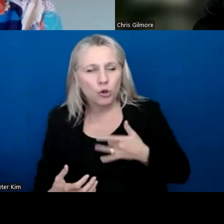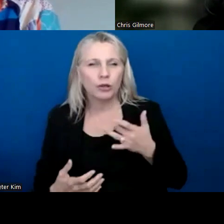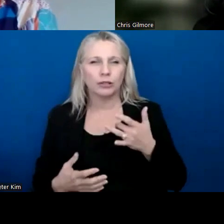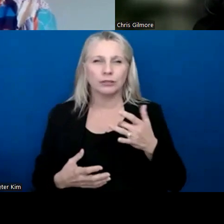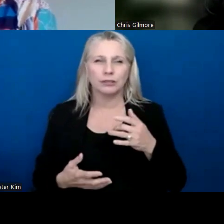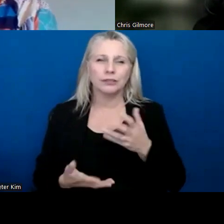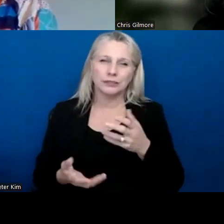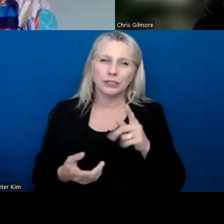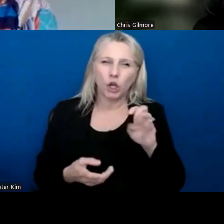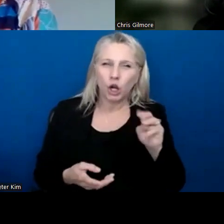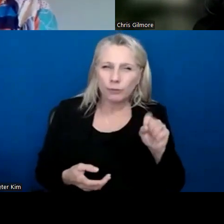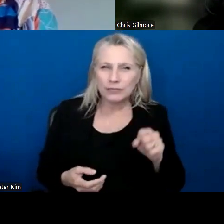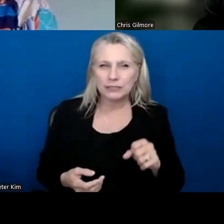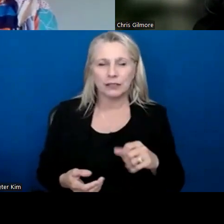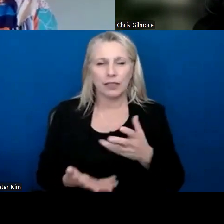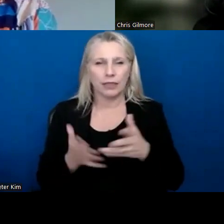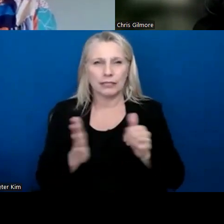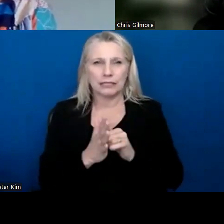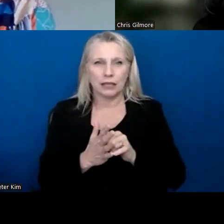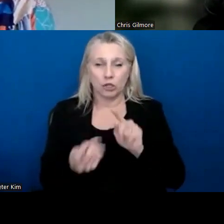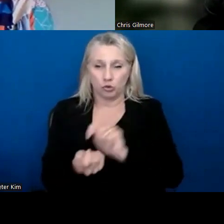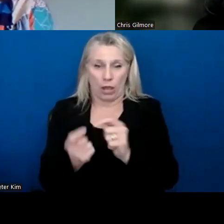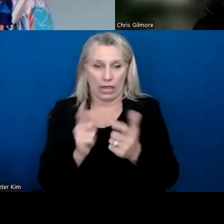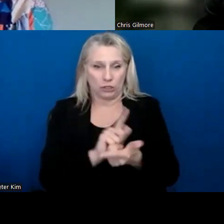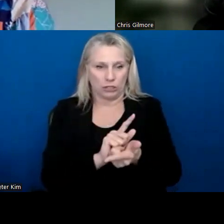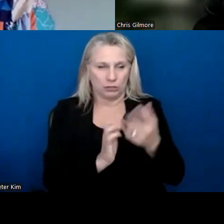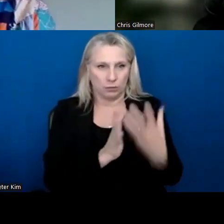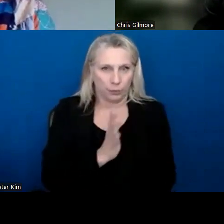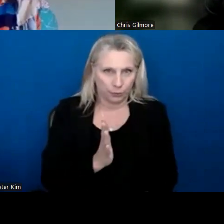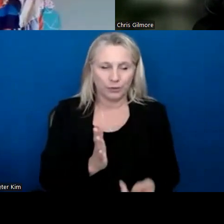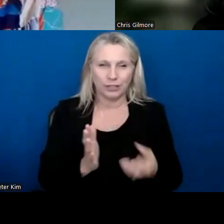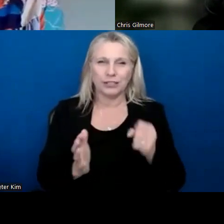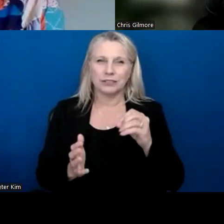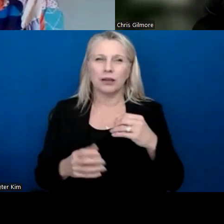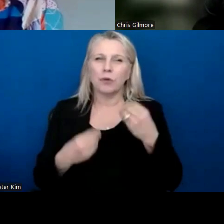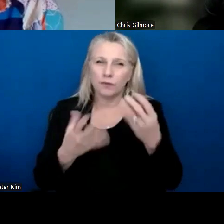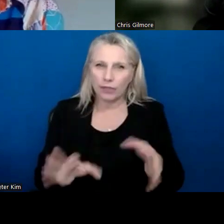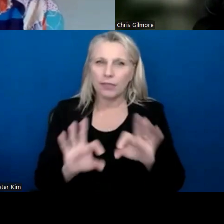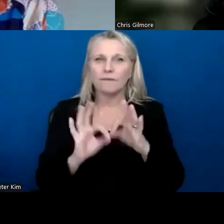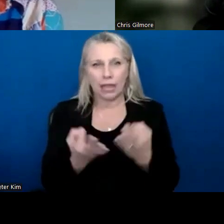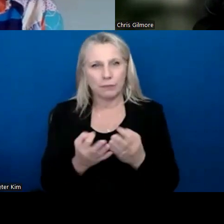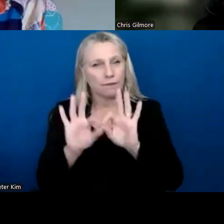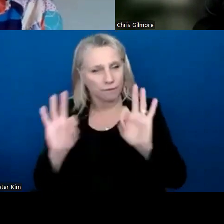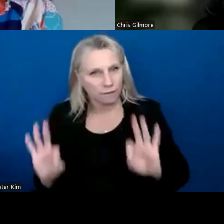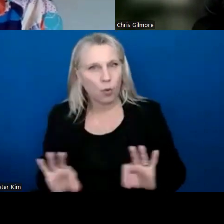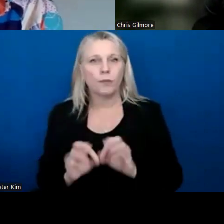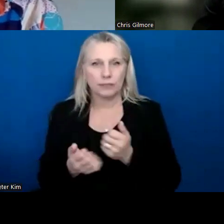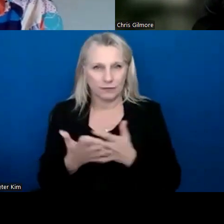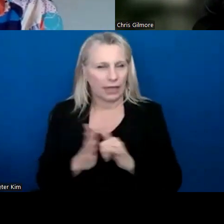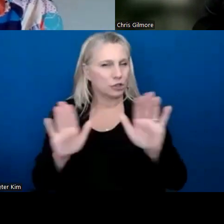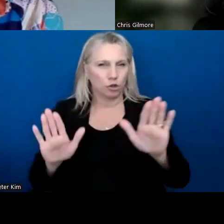lost in translation. So for you to be able to provide that for youth and for families with forms and things like that, that's great. Um,